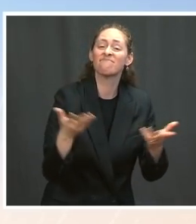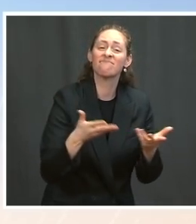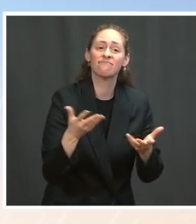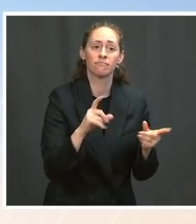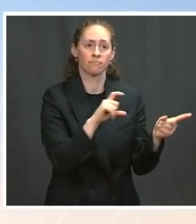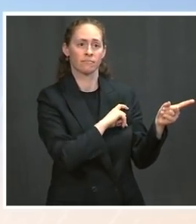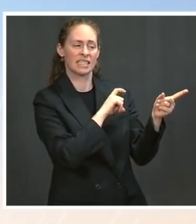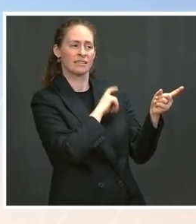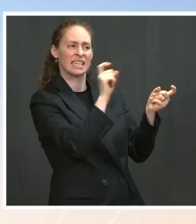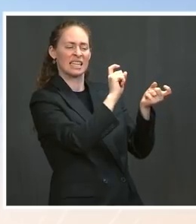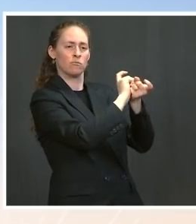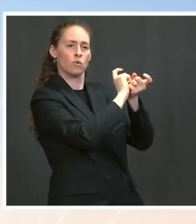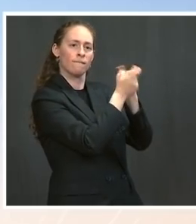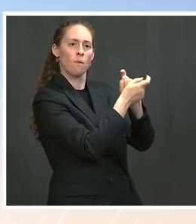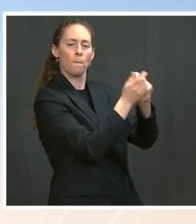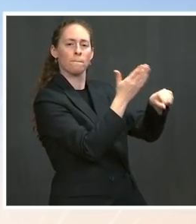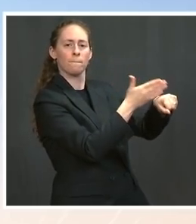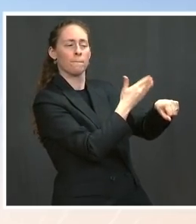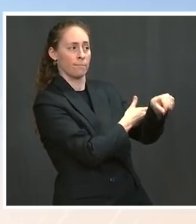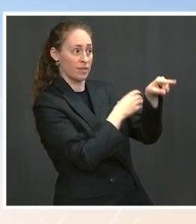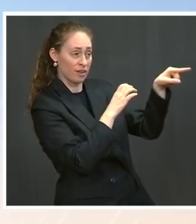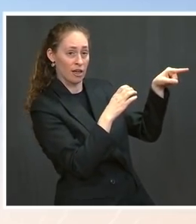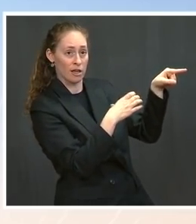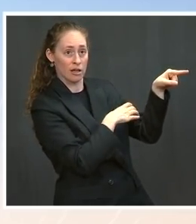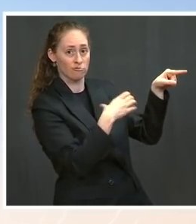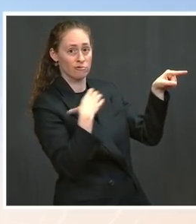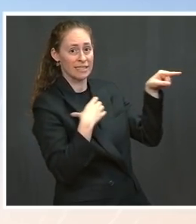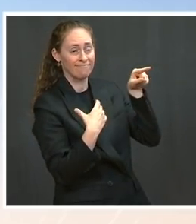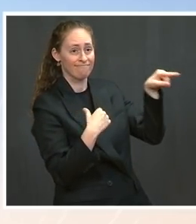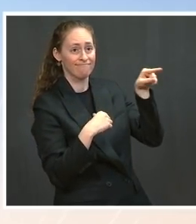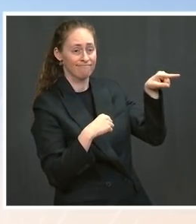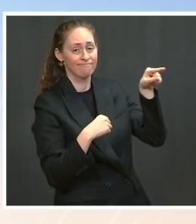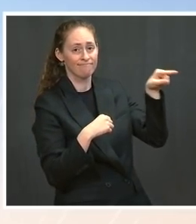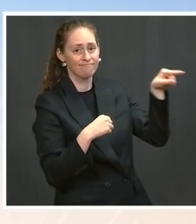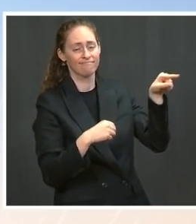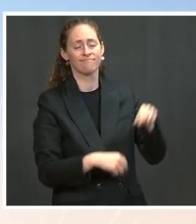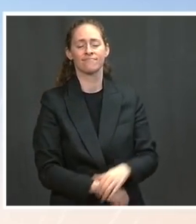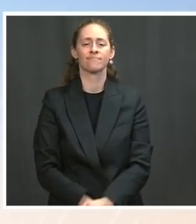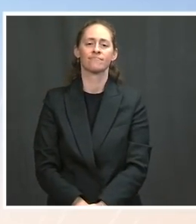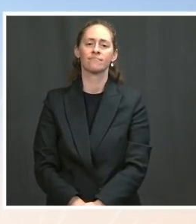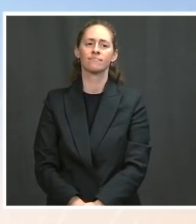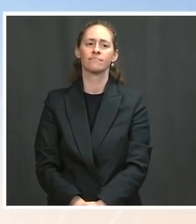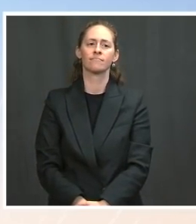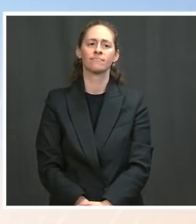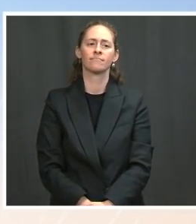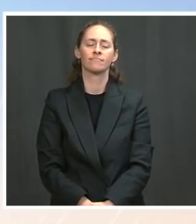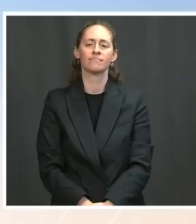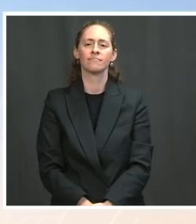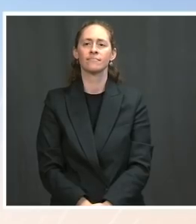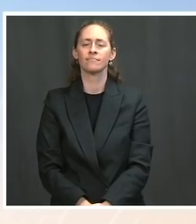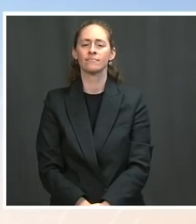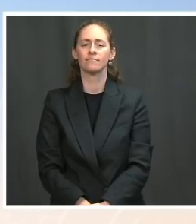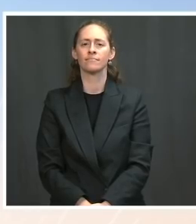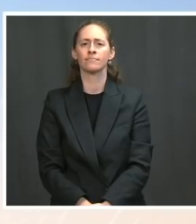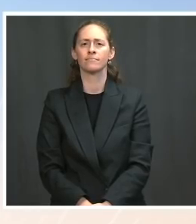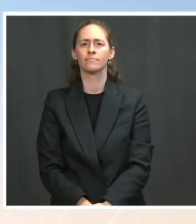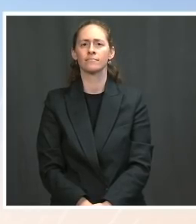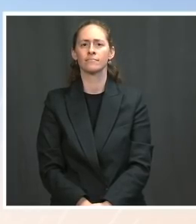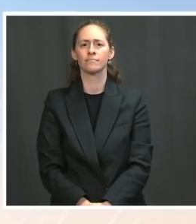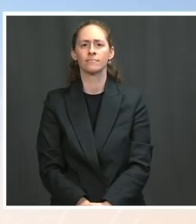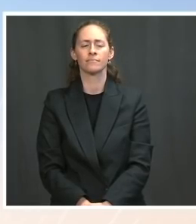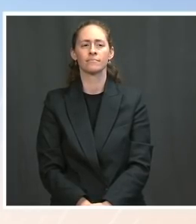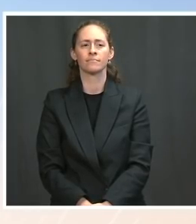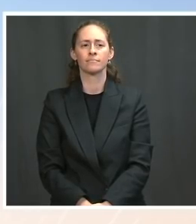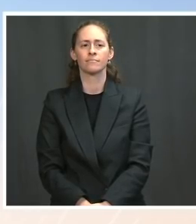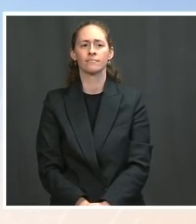put those reforms in place across the country. The- Go ahead, Egypt. The Thank you, Jen. Secretary Yellen said that the recovery would be bumpy and